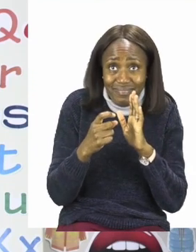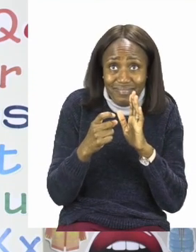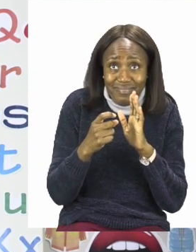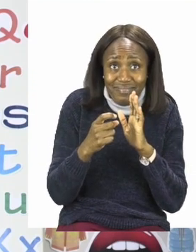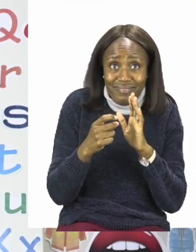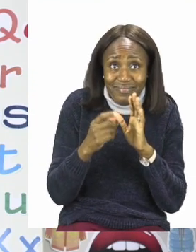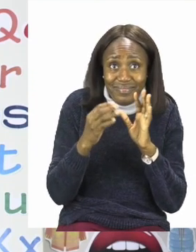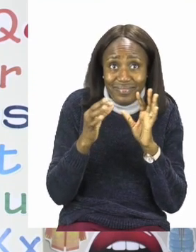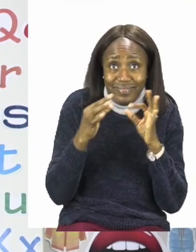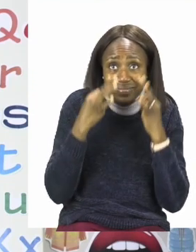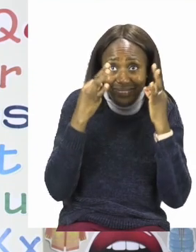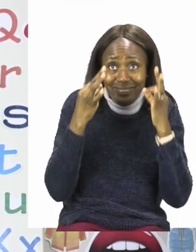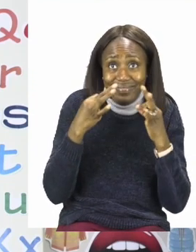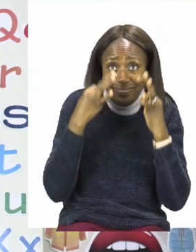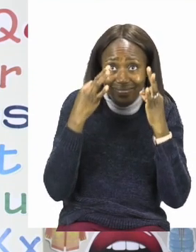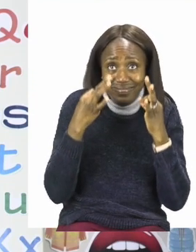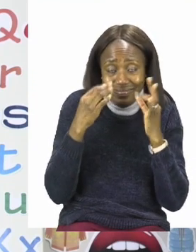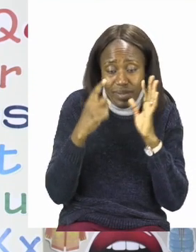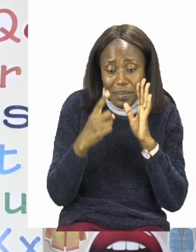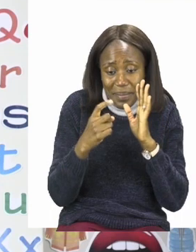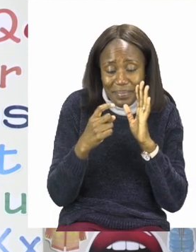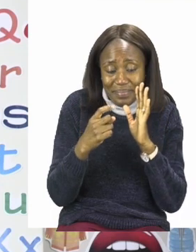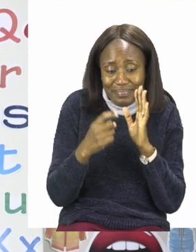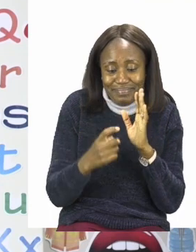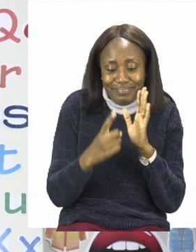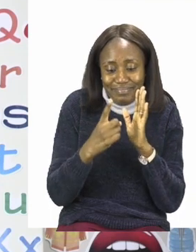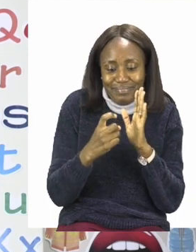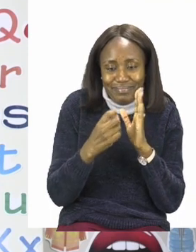So let us sing our special sanitizing song.